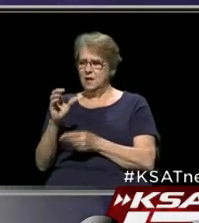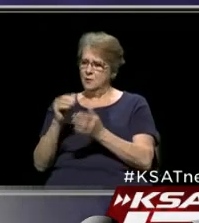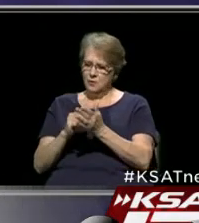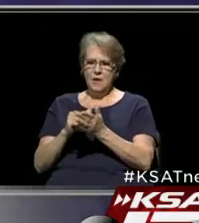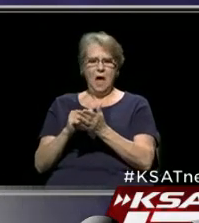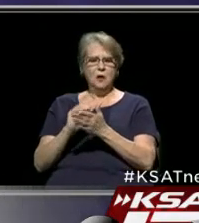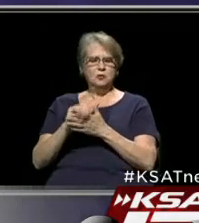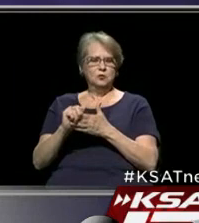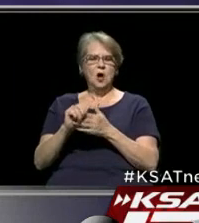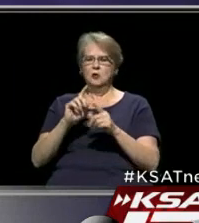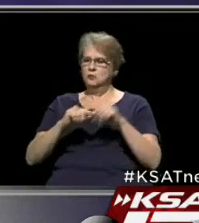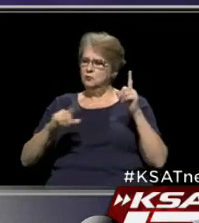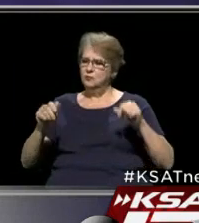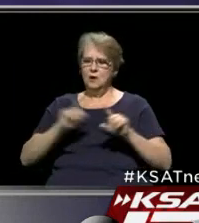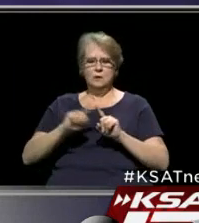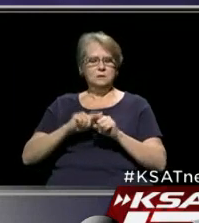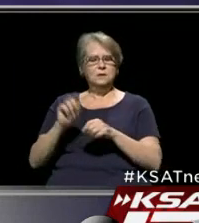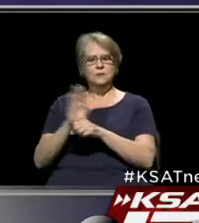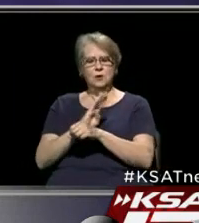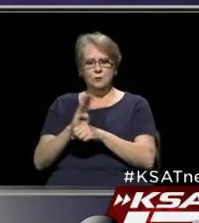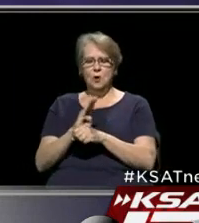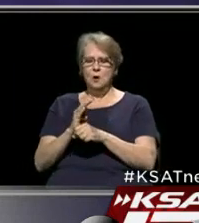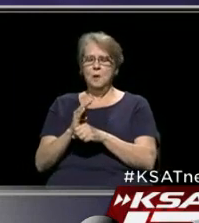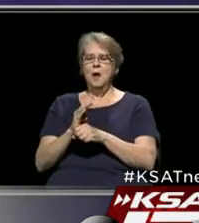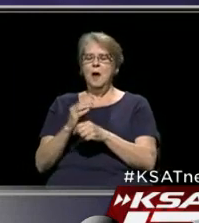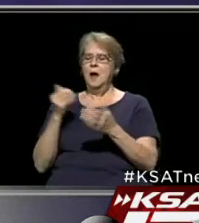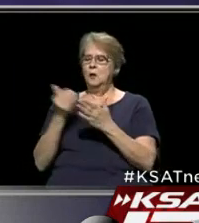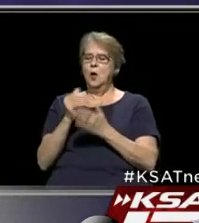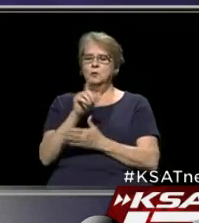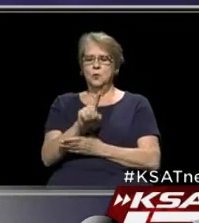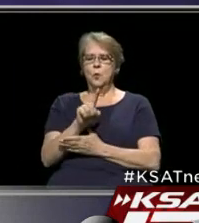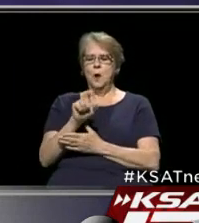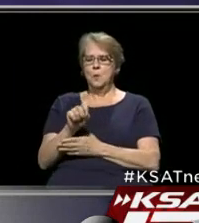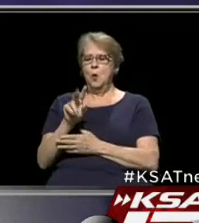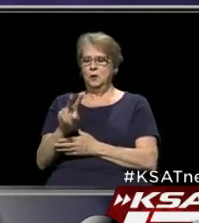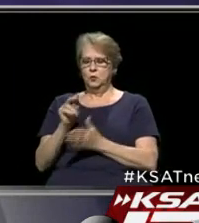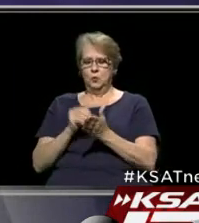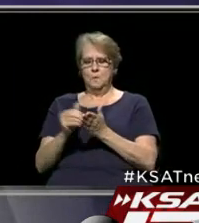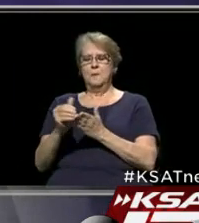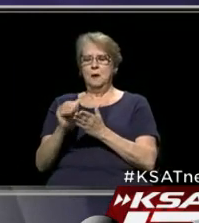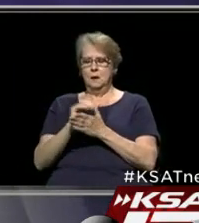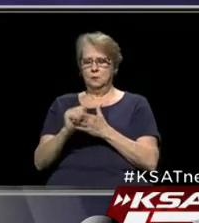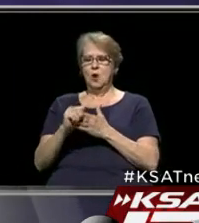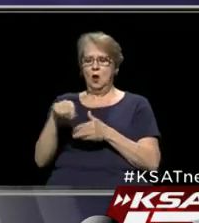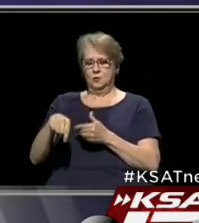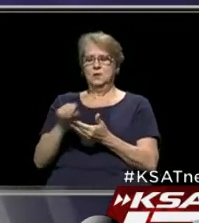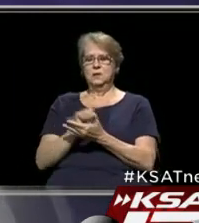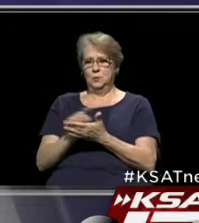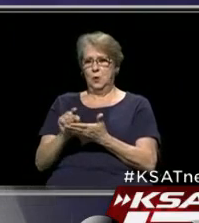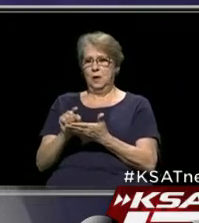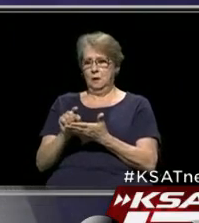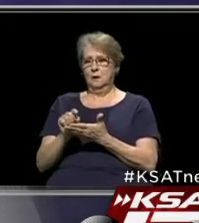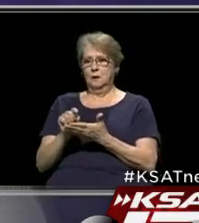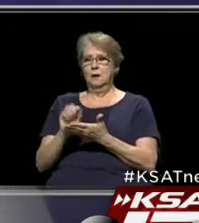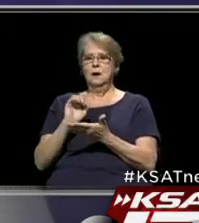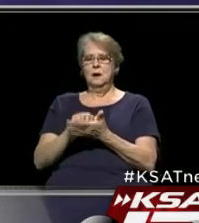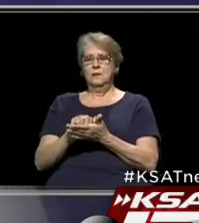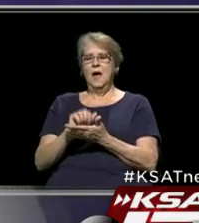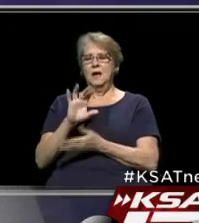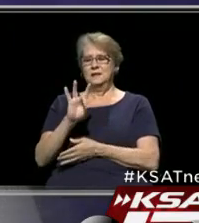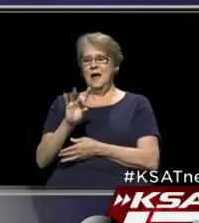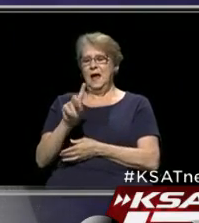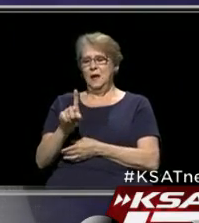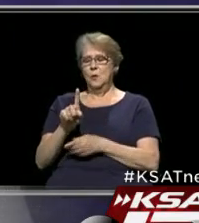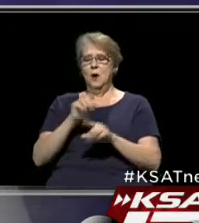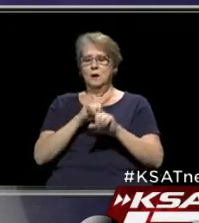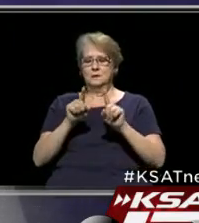various firms. And we'll close another $1.2 million this week. That goes to some 81 different